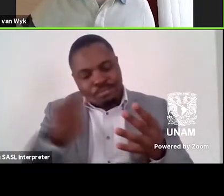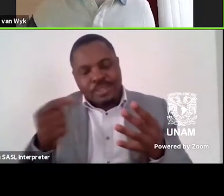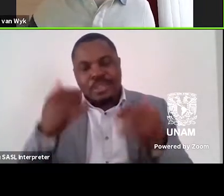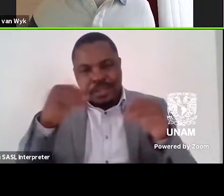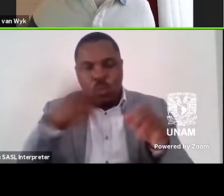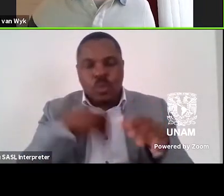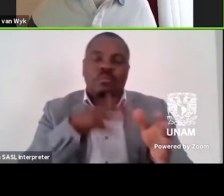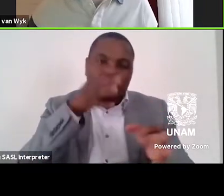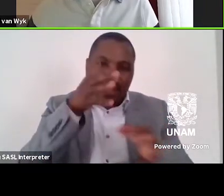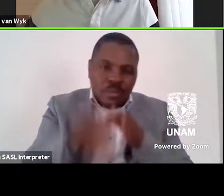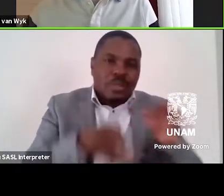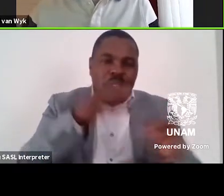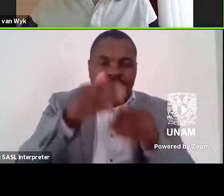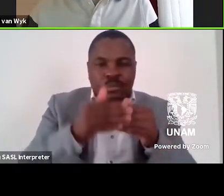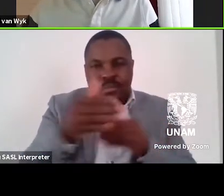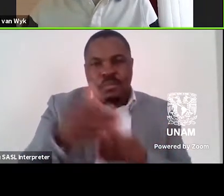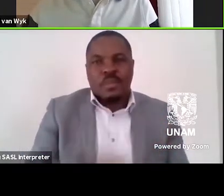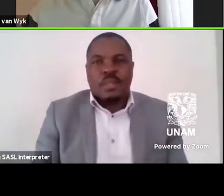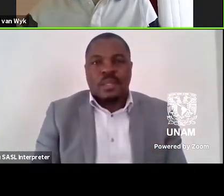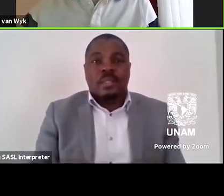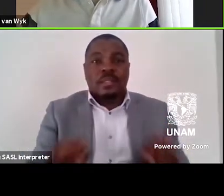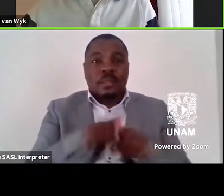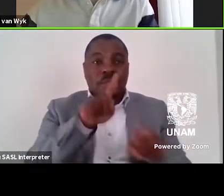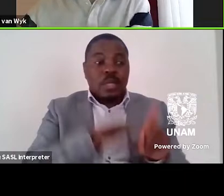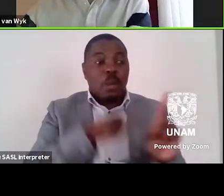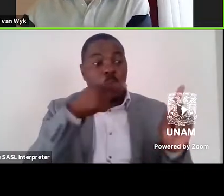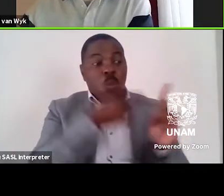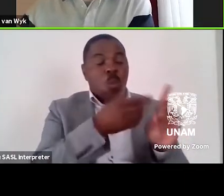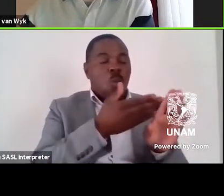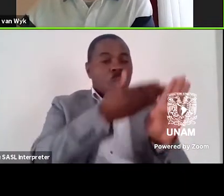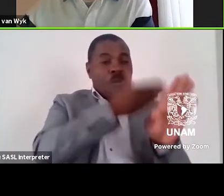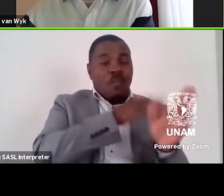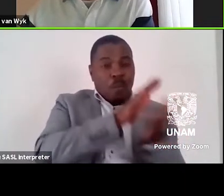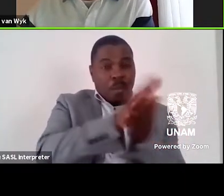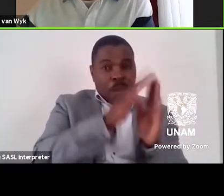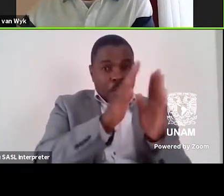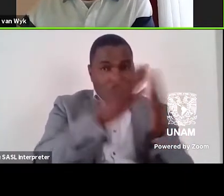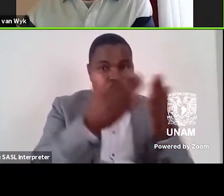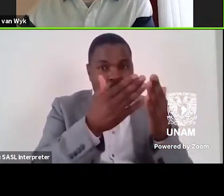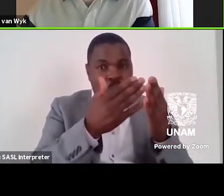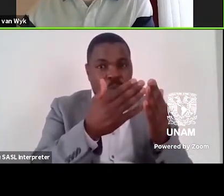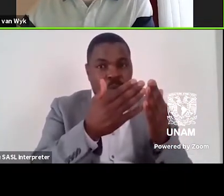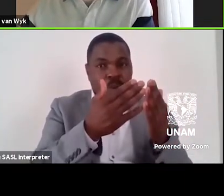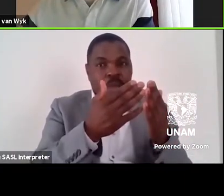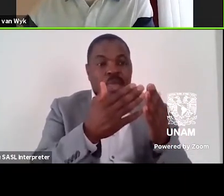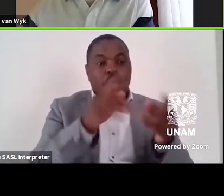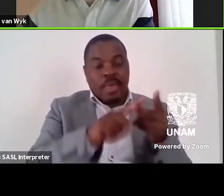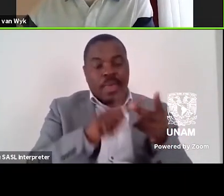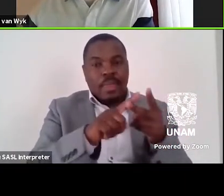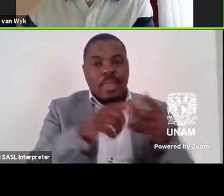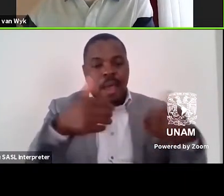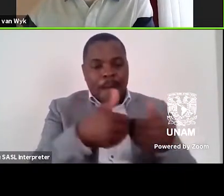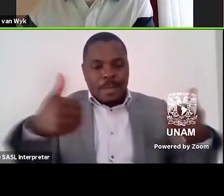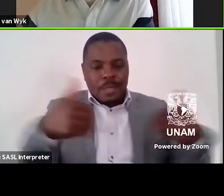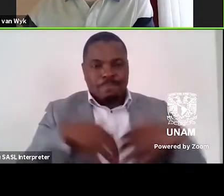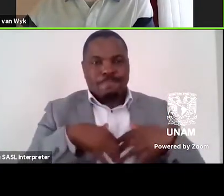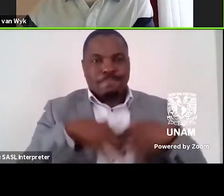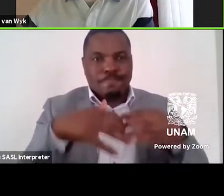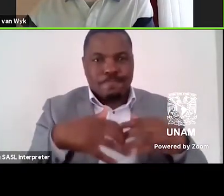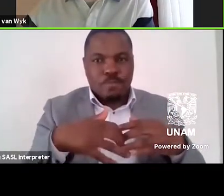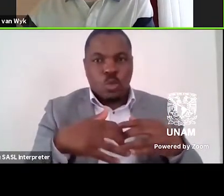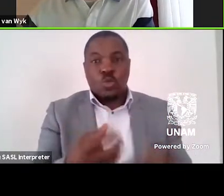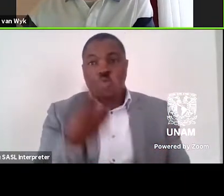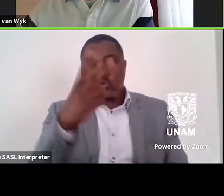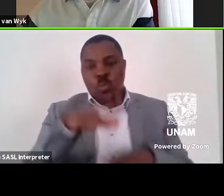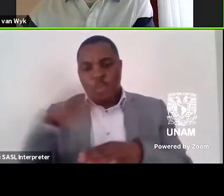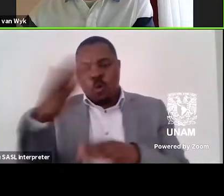At the same time of the publication of Keppel Jones' book, at the time of apartheid's inception, two other novels emerged as international